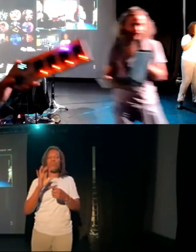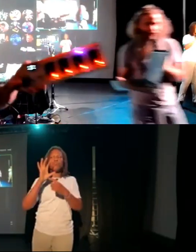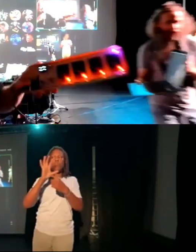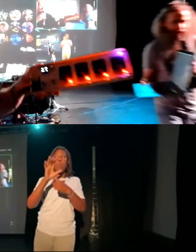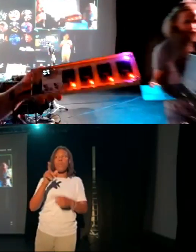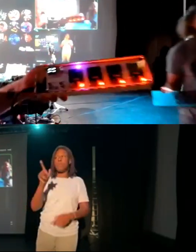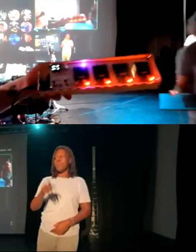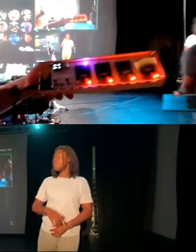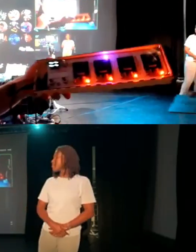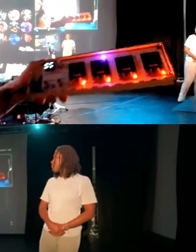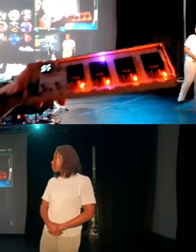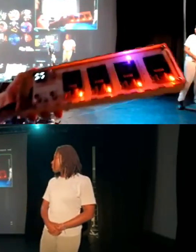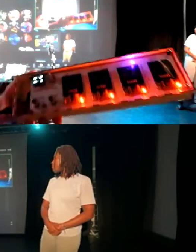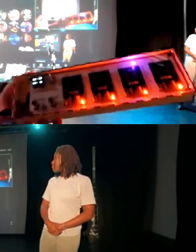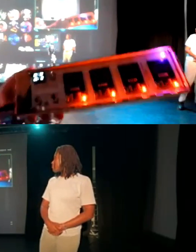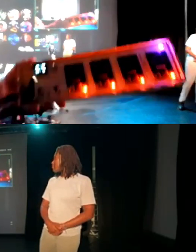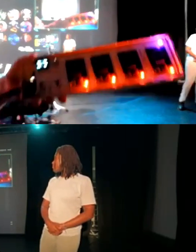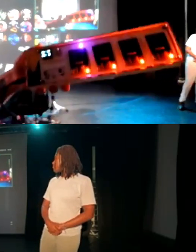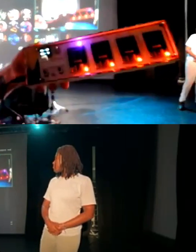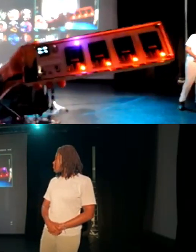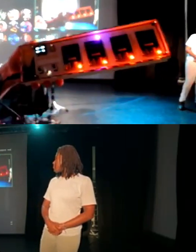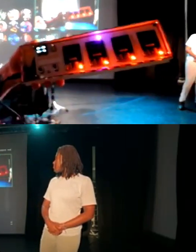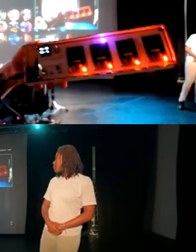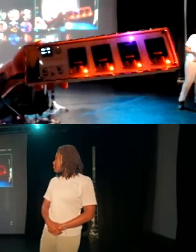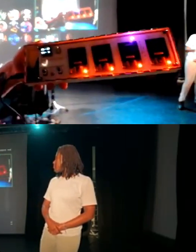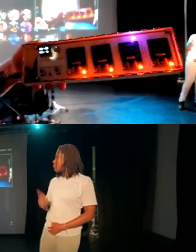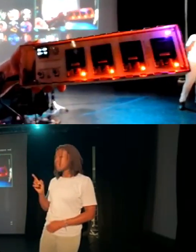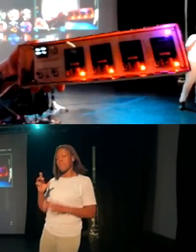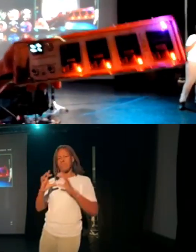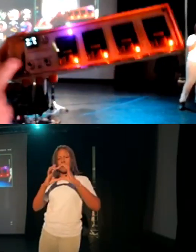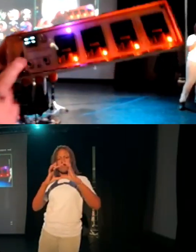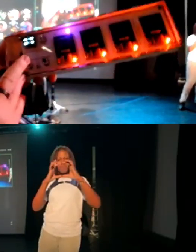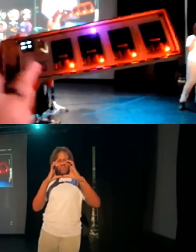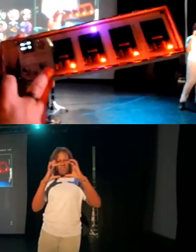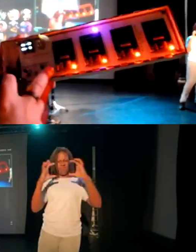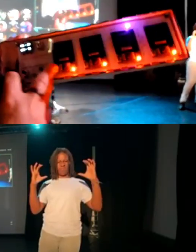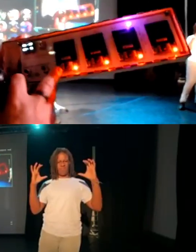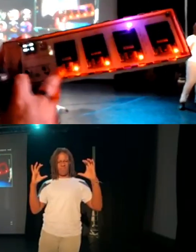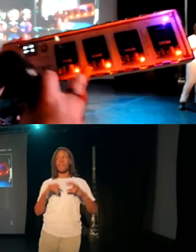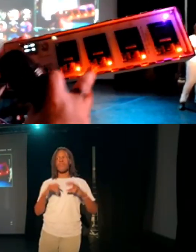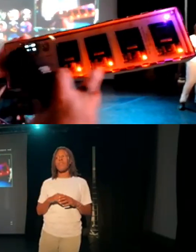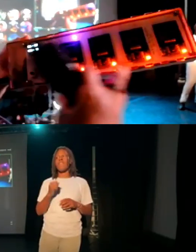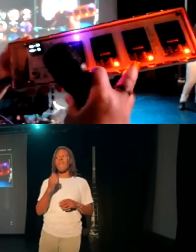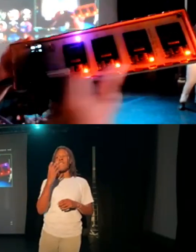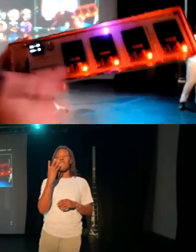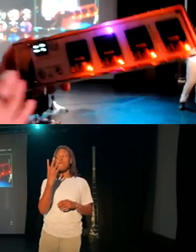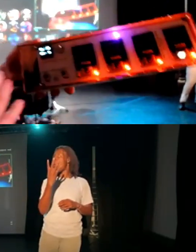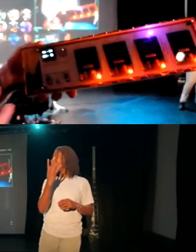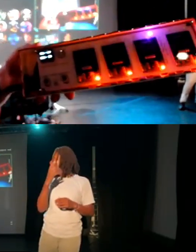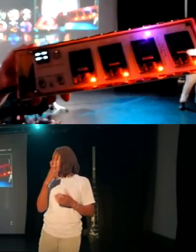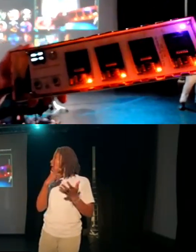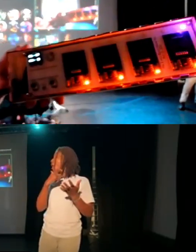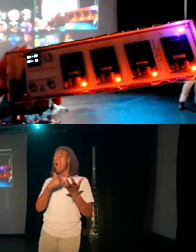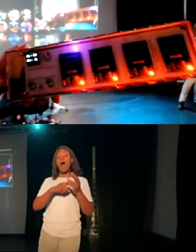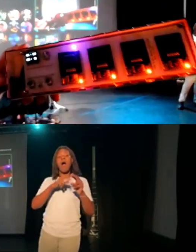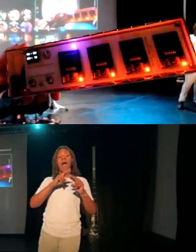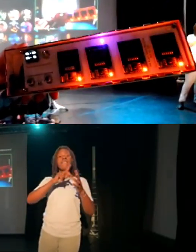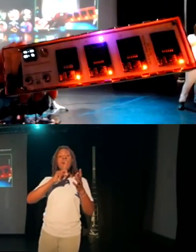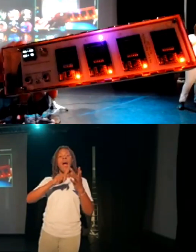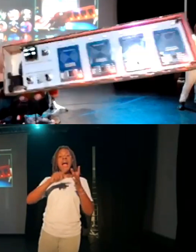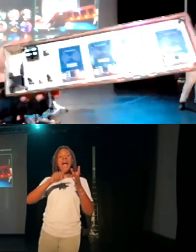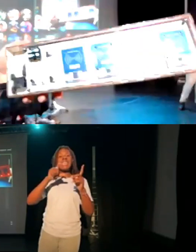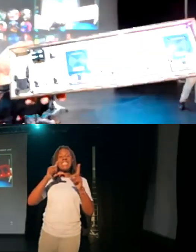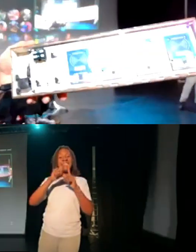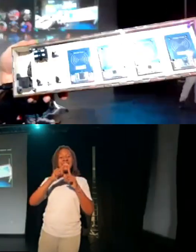There we go. Describe it as well. So yes, absolutely. So it is an oblong box. It has four RFID sensors, which are where the red lights